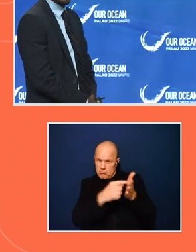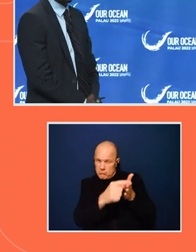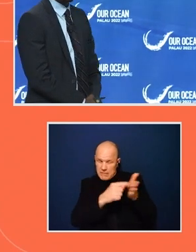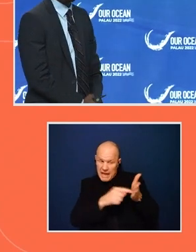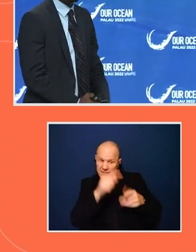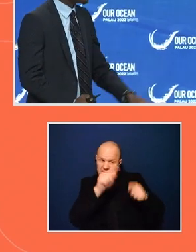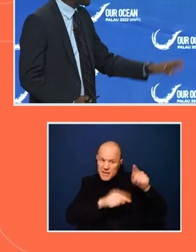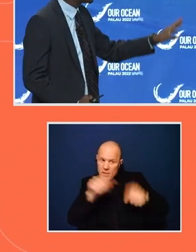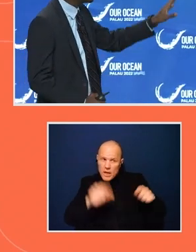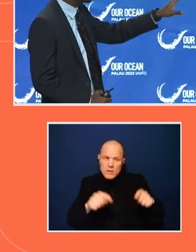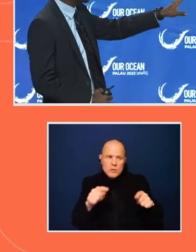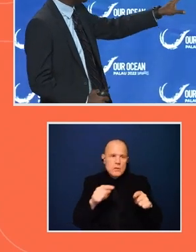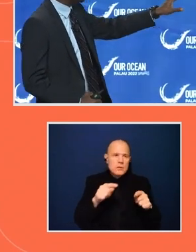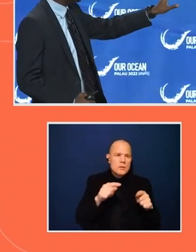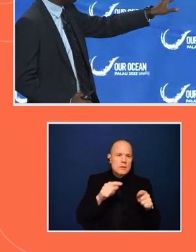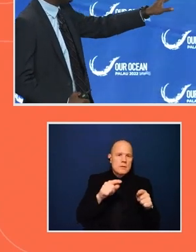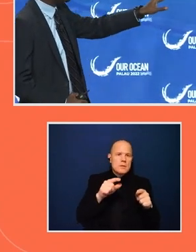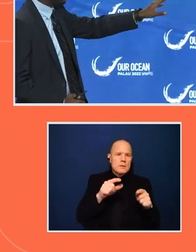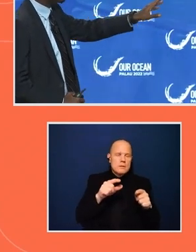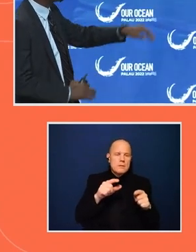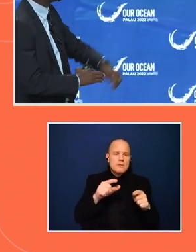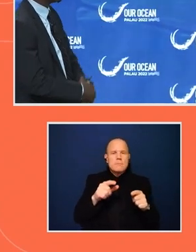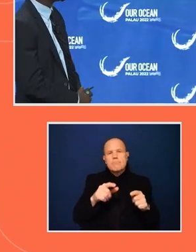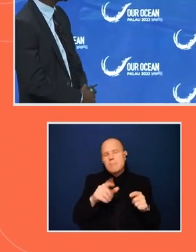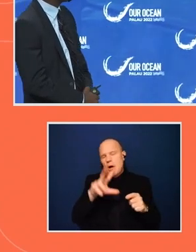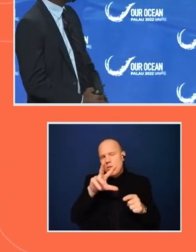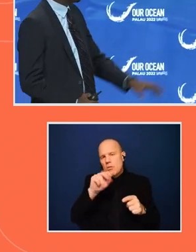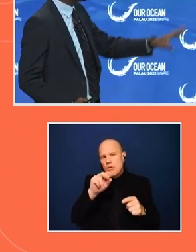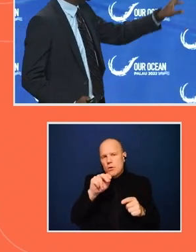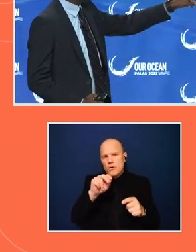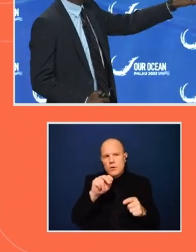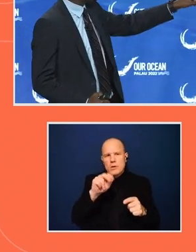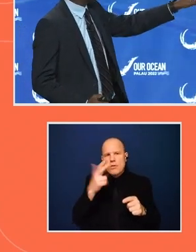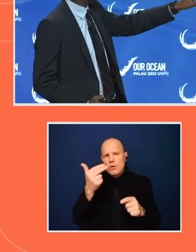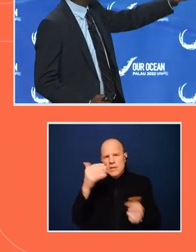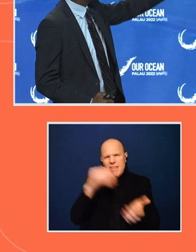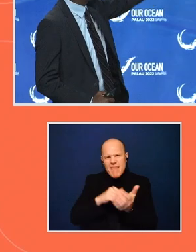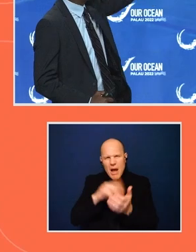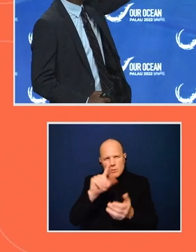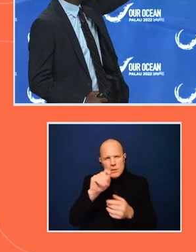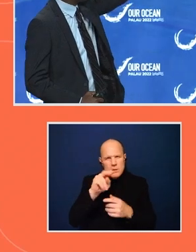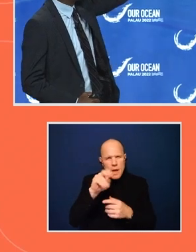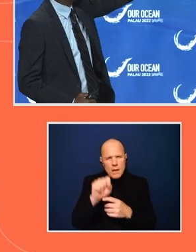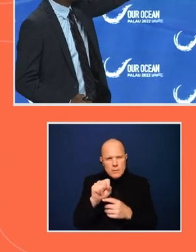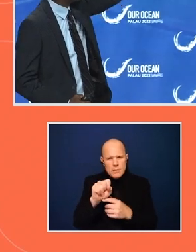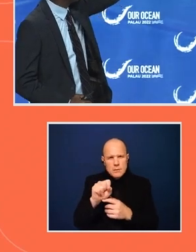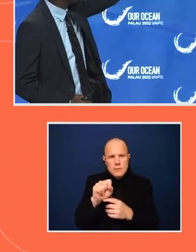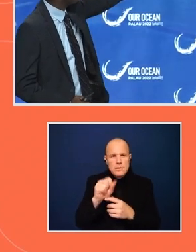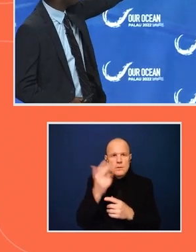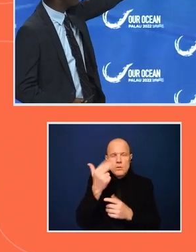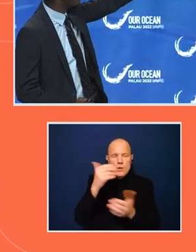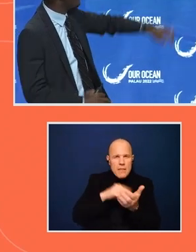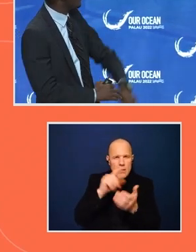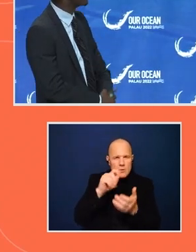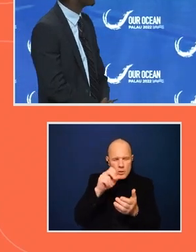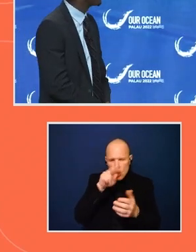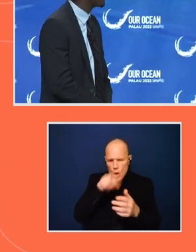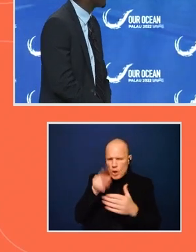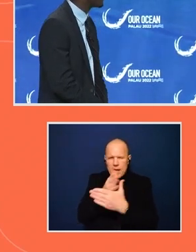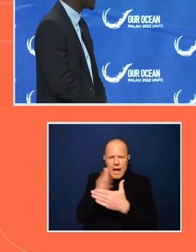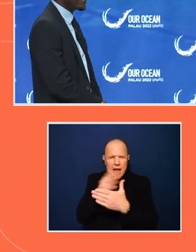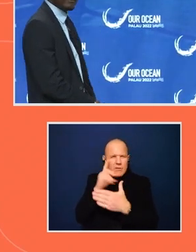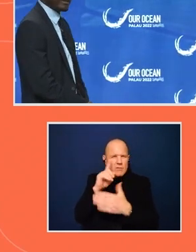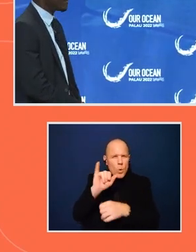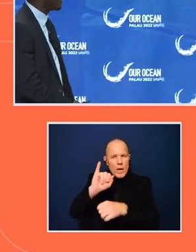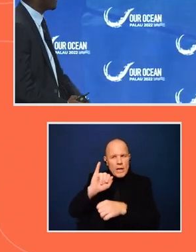estimated average, which is around 30,000, 13,000 tons. And the 13,000 tons, if you look at the average of the industrial commercial